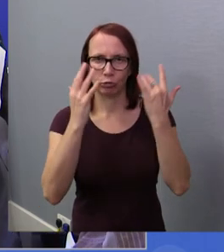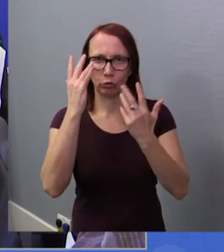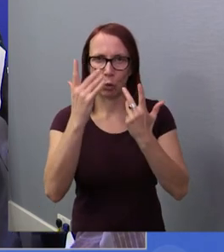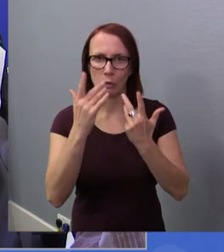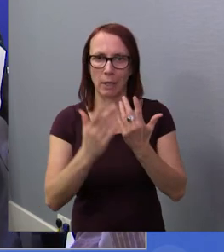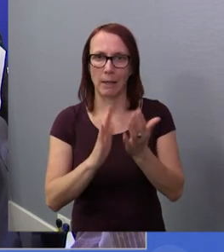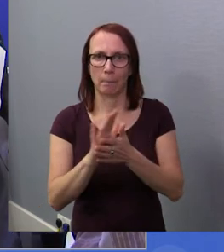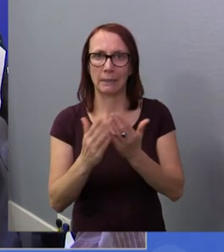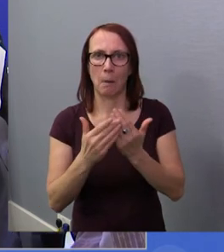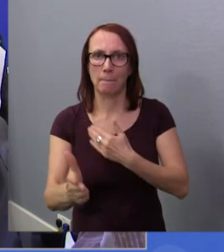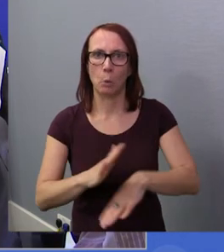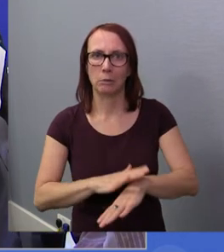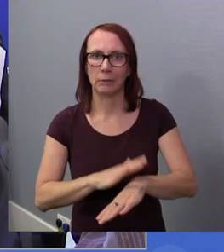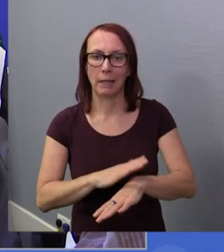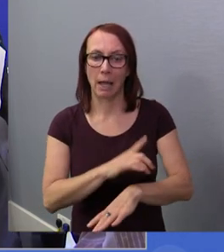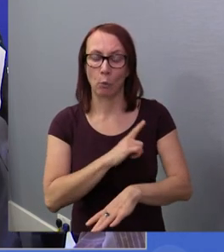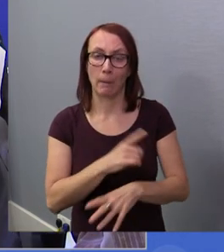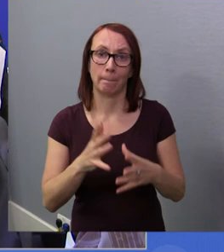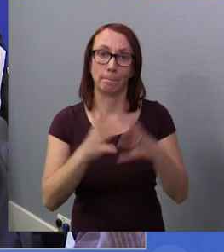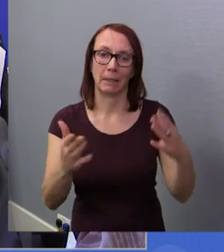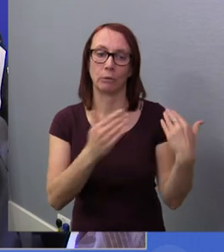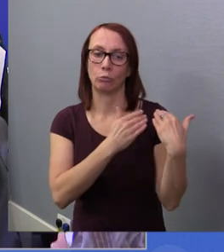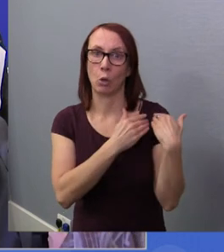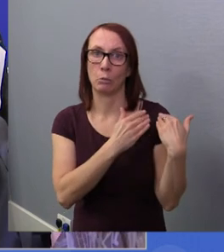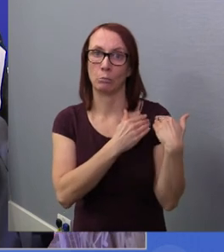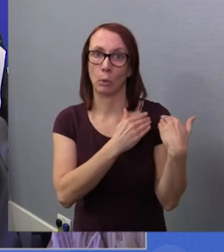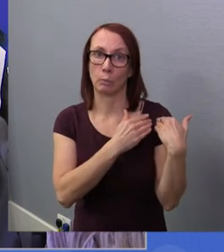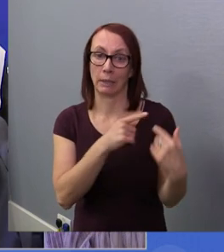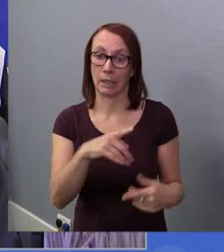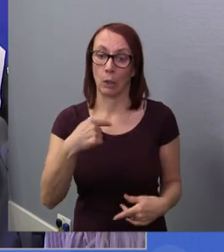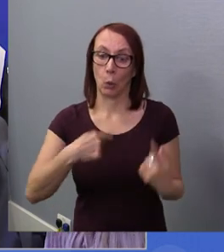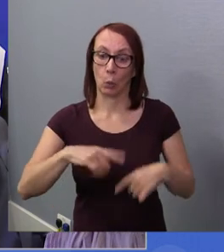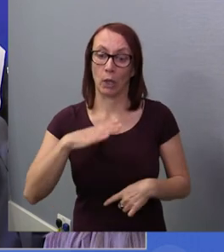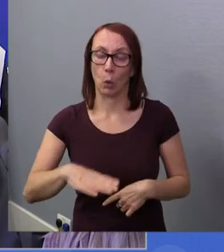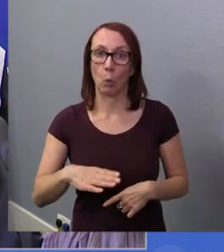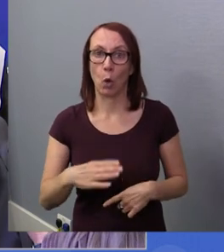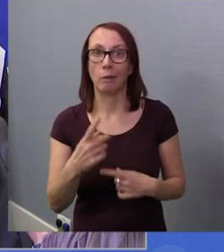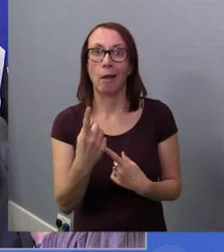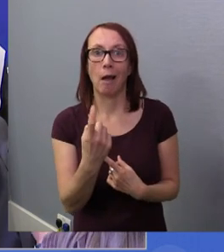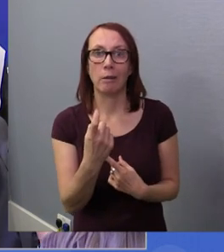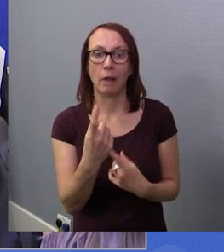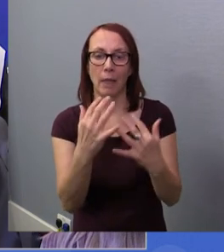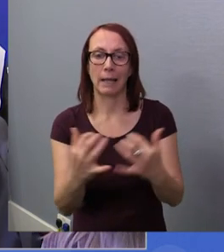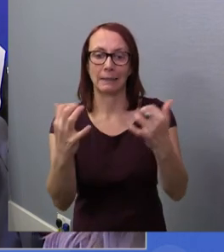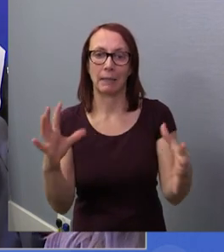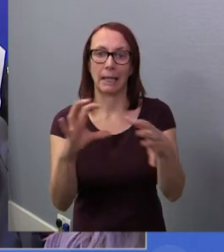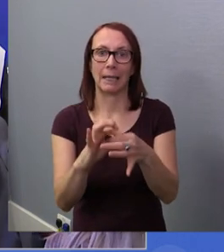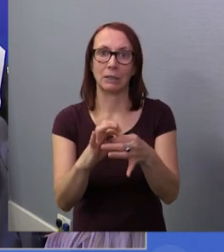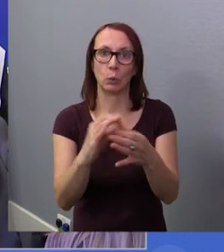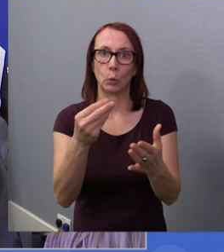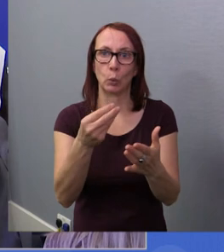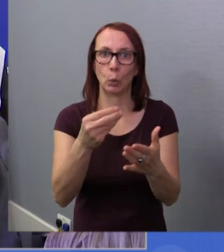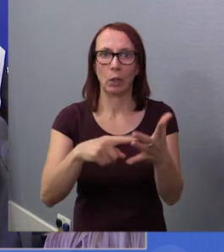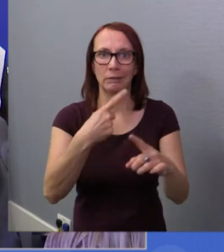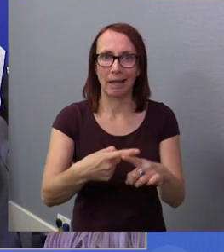Because this is such a big responsibility and complex, we would propose a further assembly on tax and the economy. The reasons for this